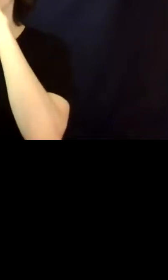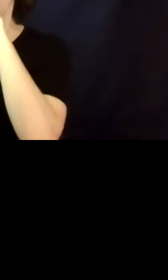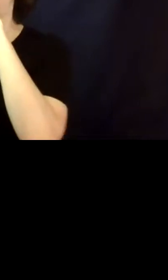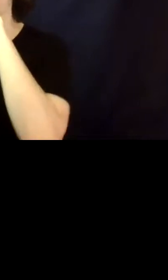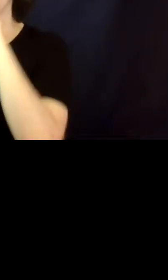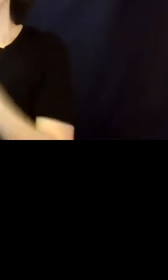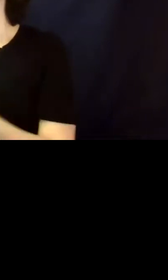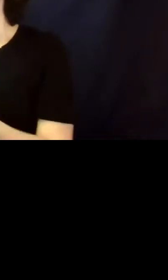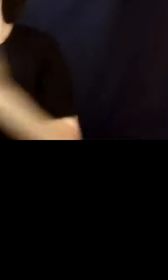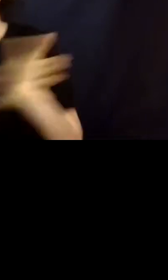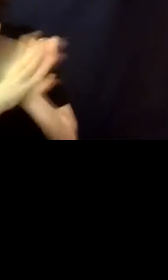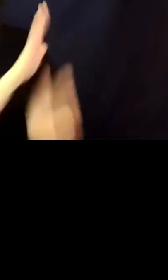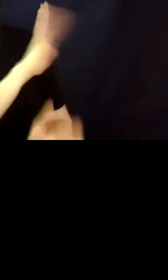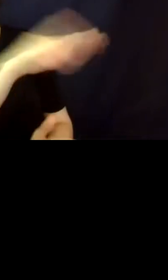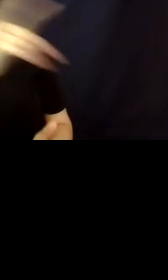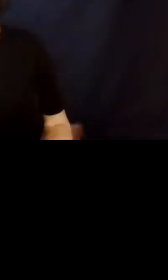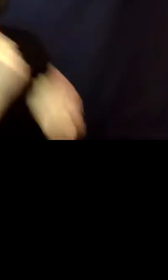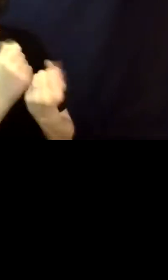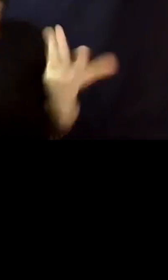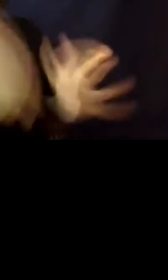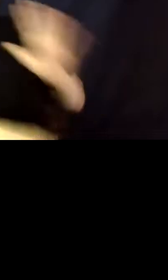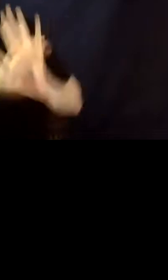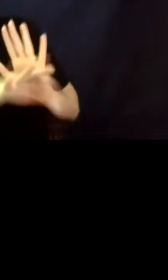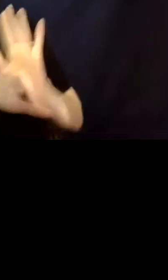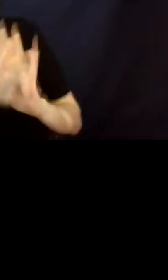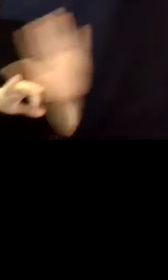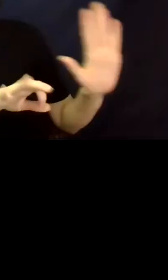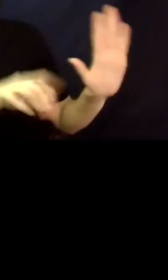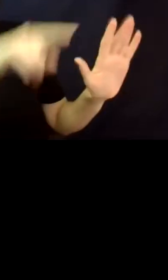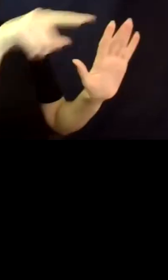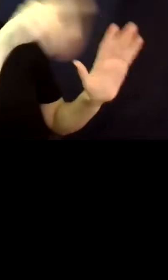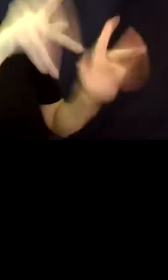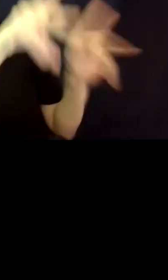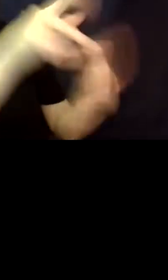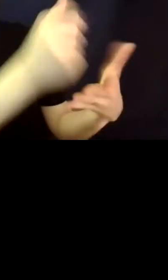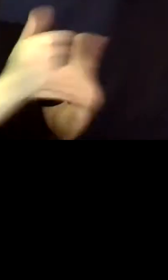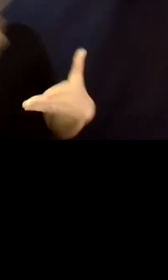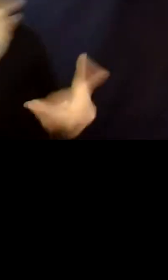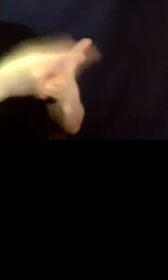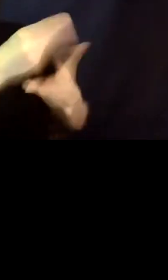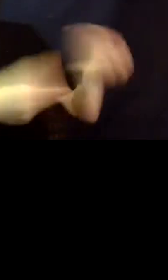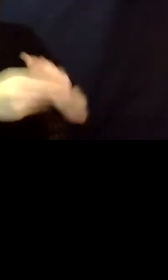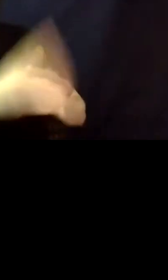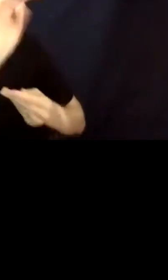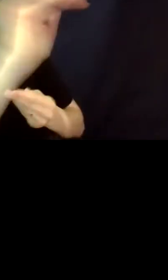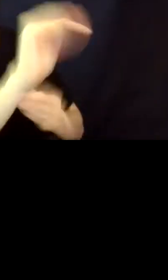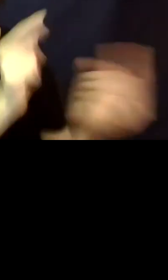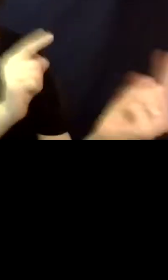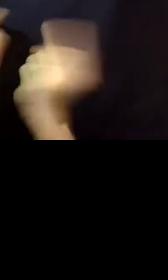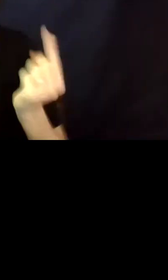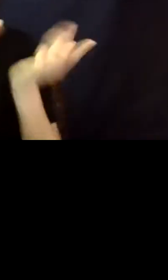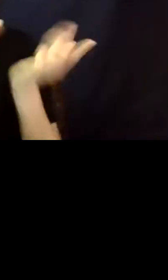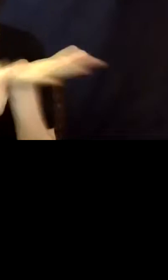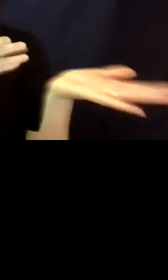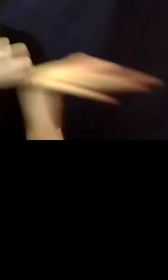to their supporter that they have, uh, chosen to help them in financial situations, talk with that, um, supporter. And even